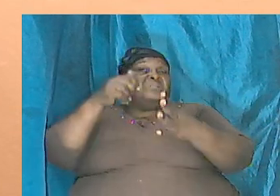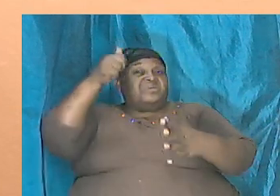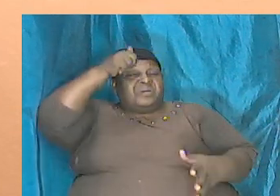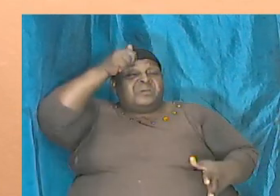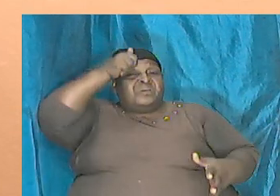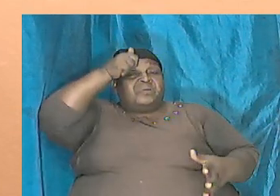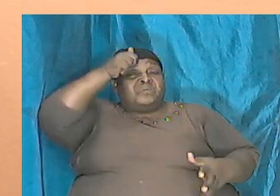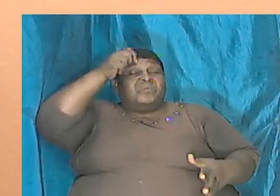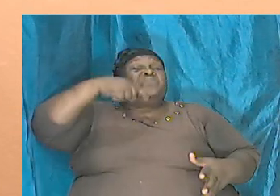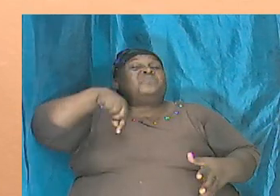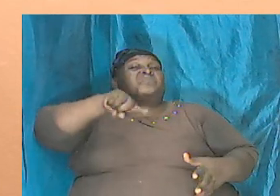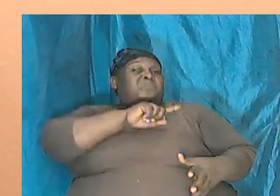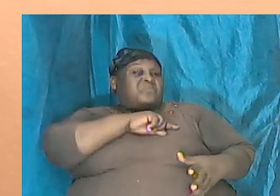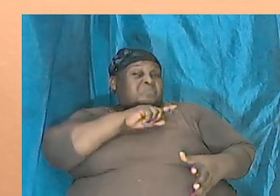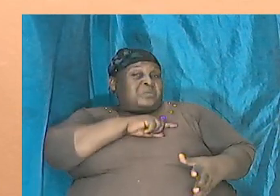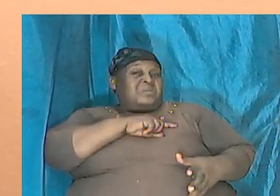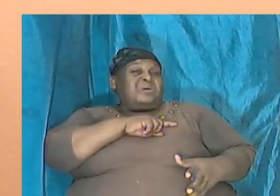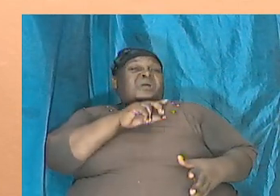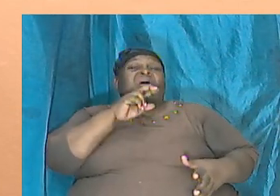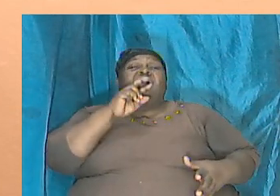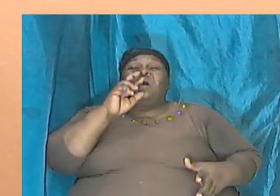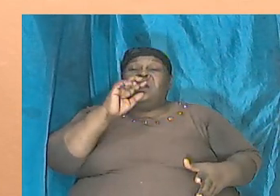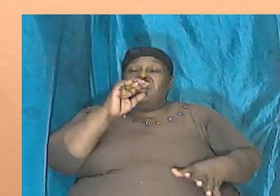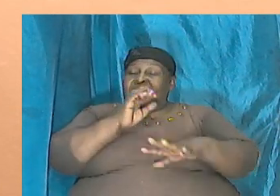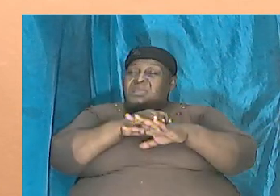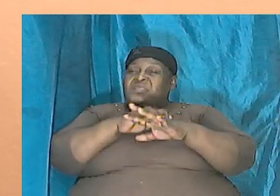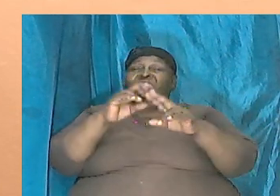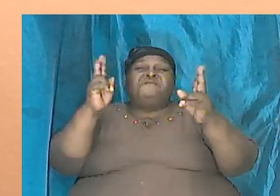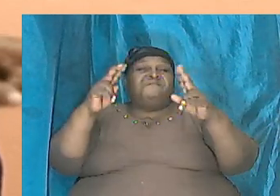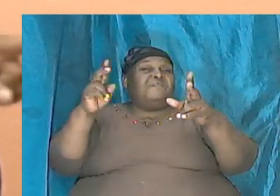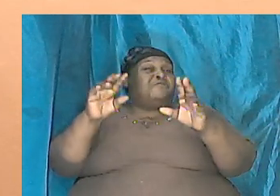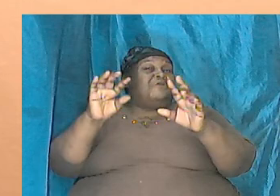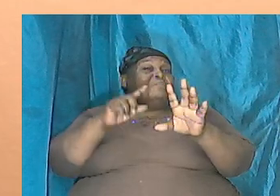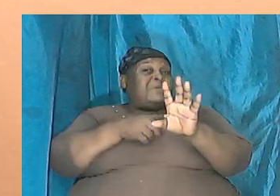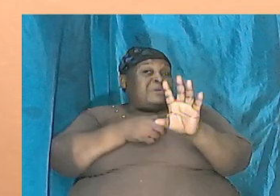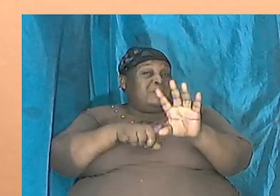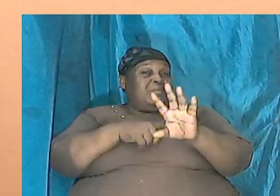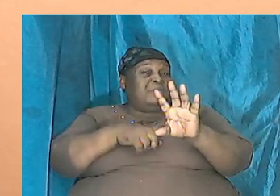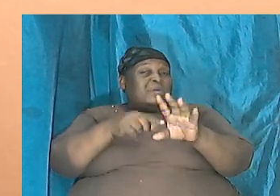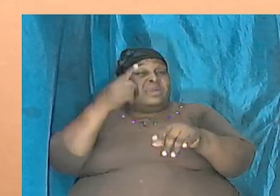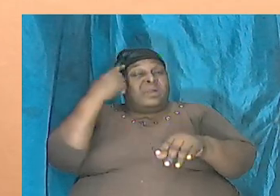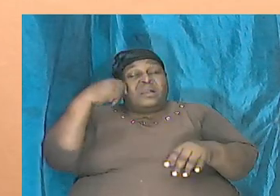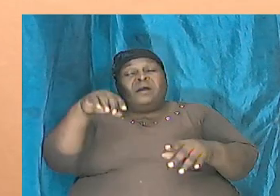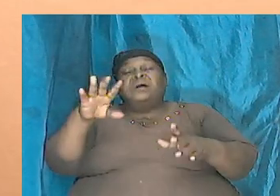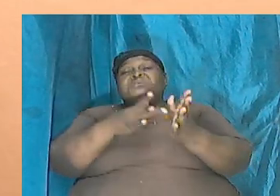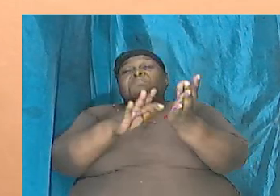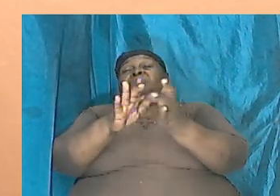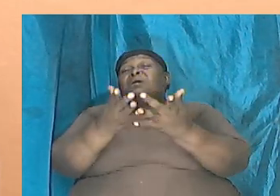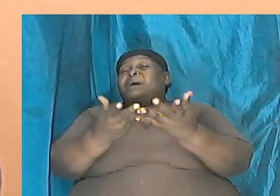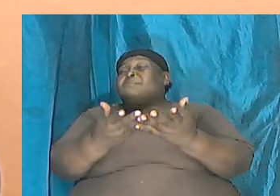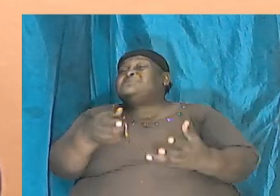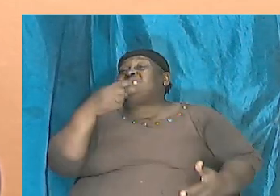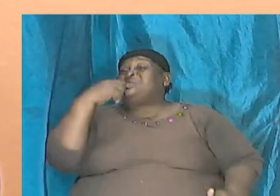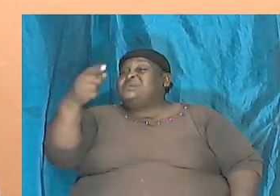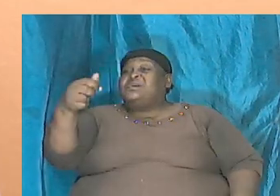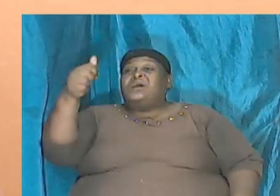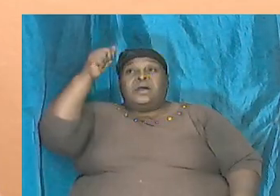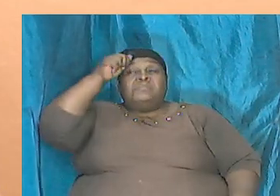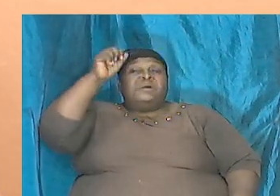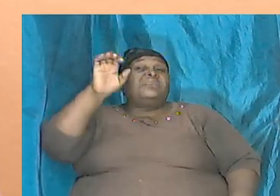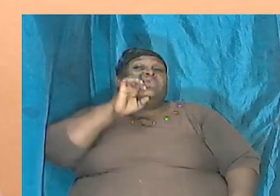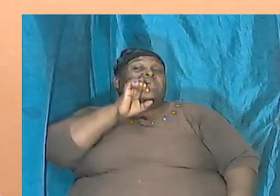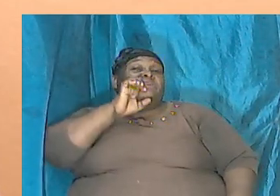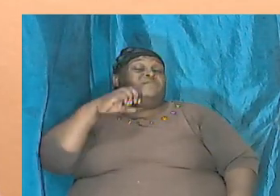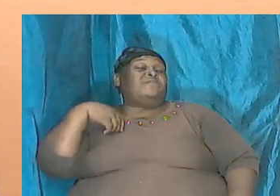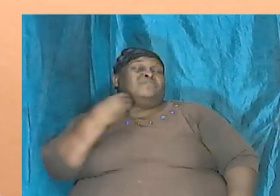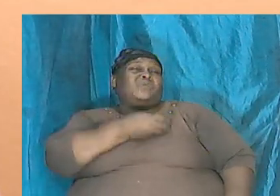we are at the very beginning because Adam, the Bible says, and Eve is our parents. But